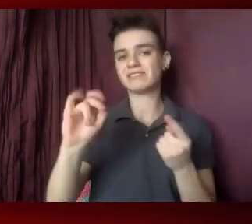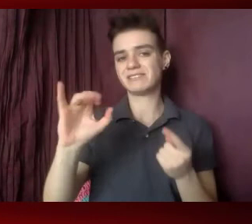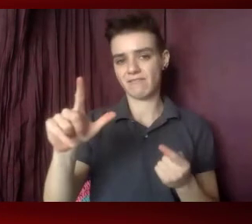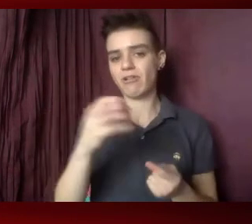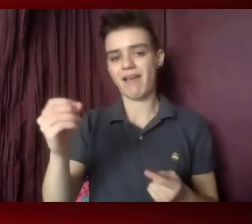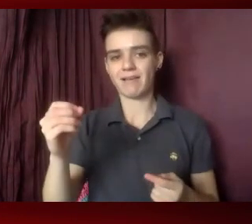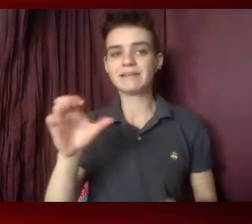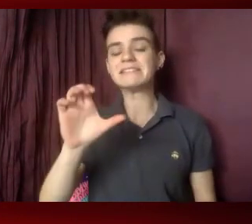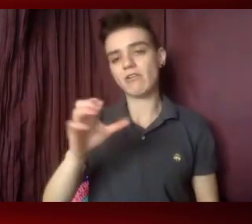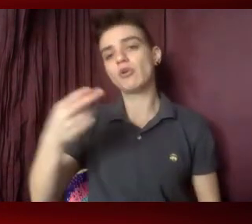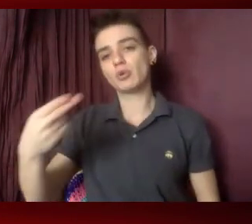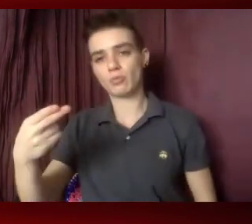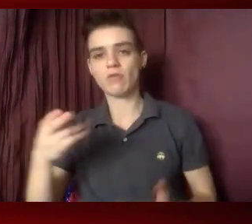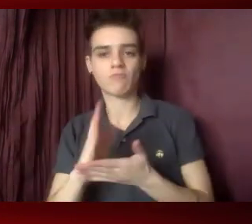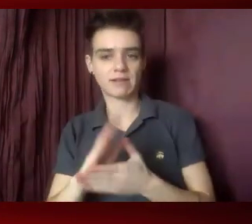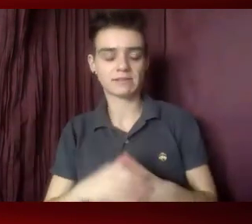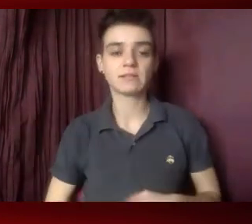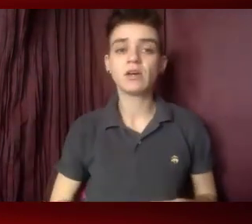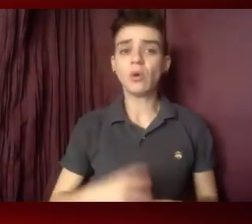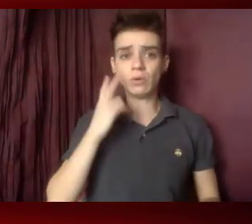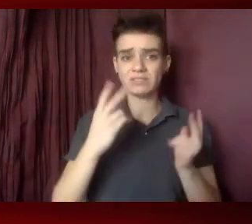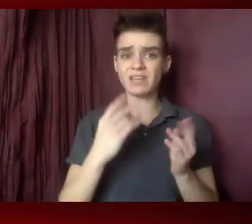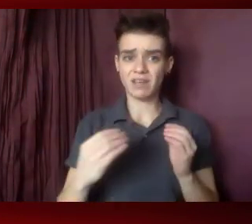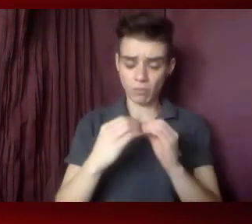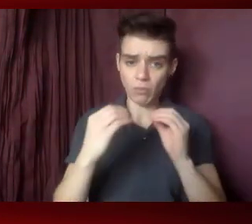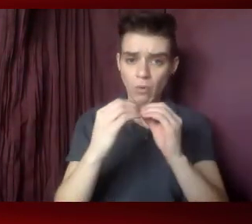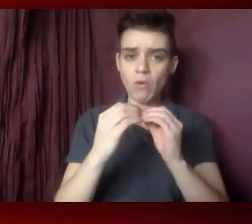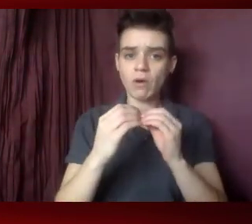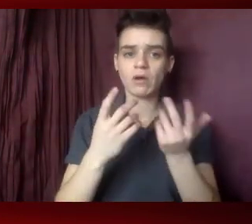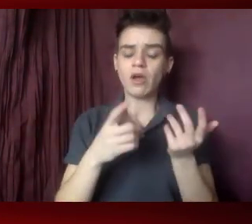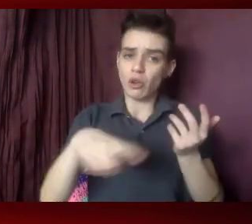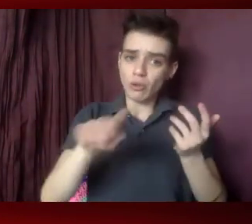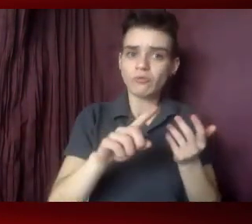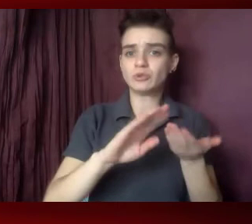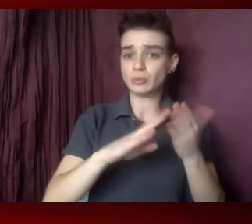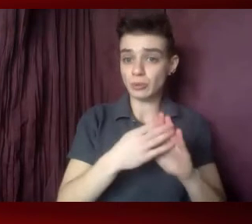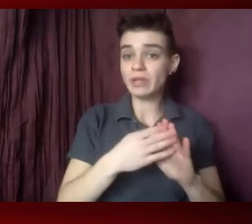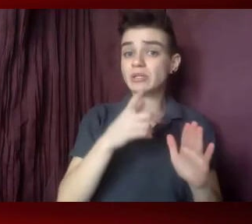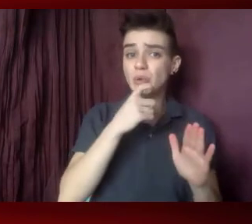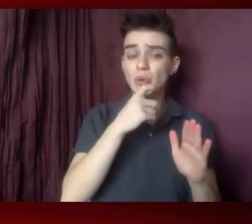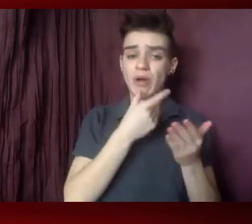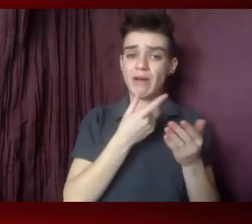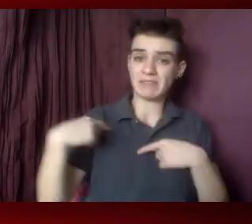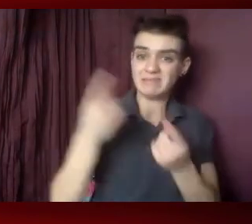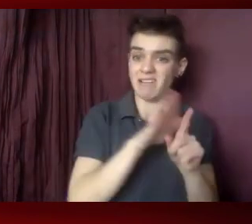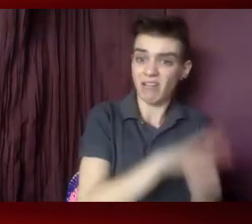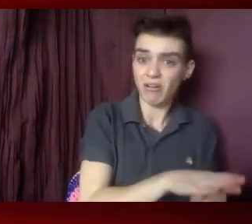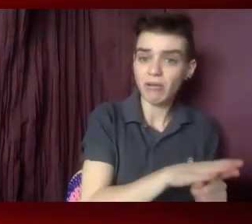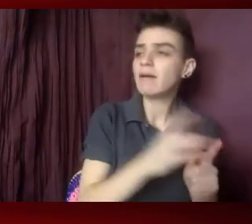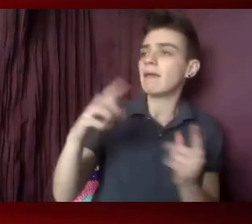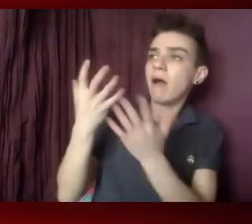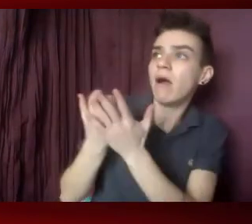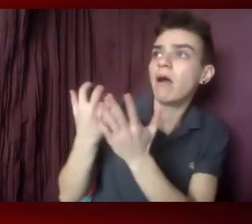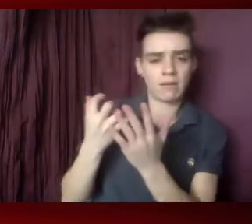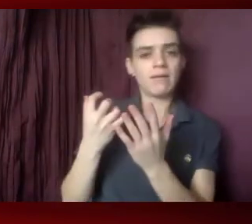We are seeing the uprising of marginalized communities crying out for this new administration to do better. But what